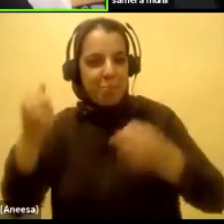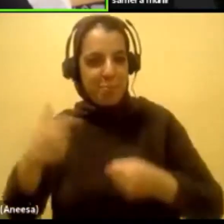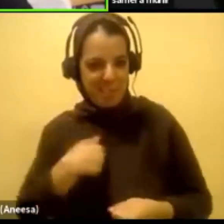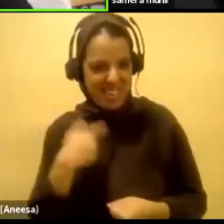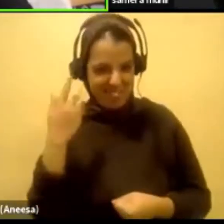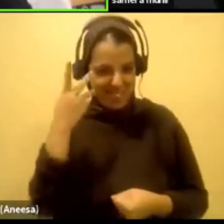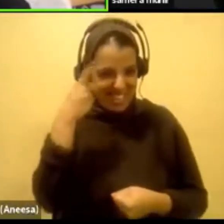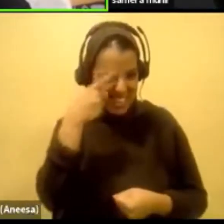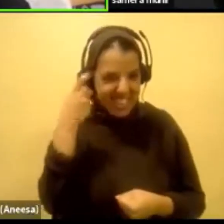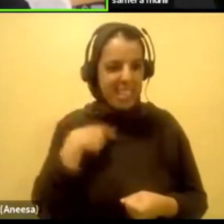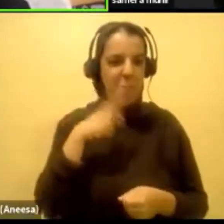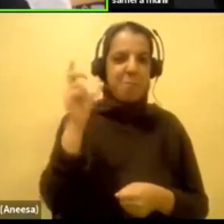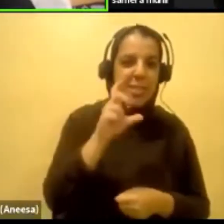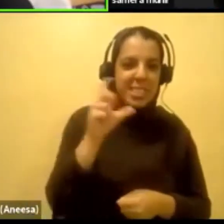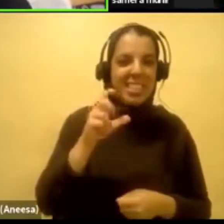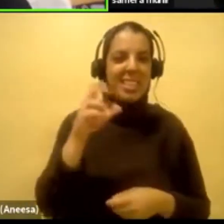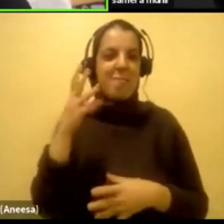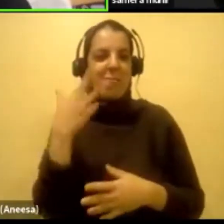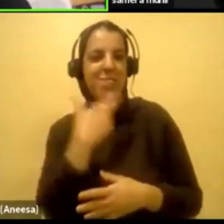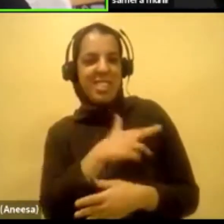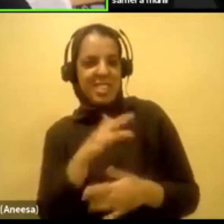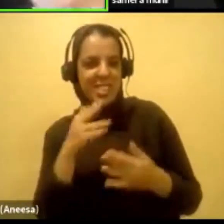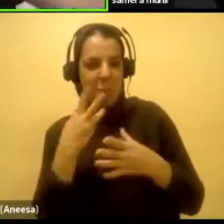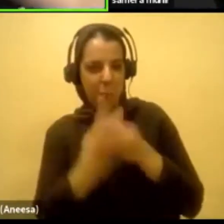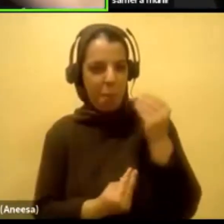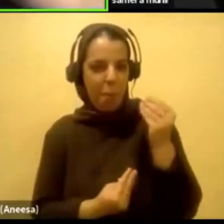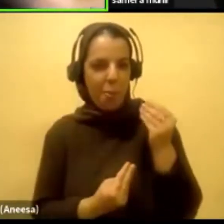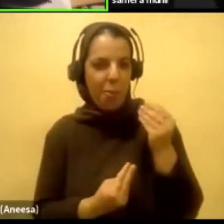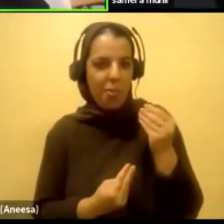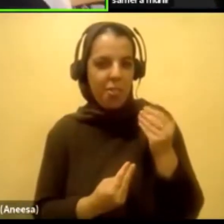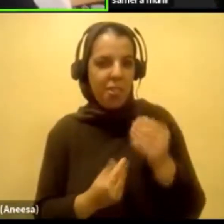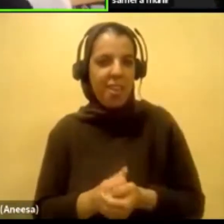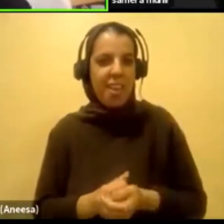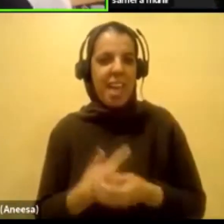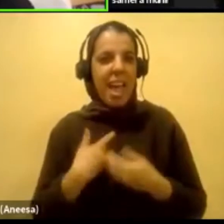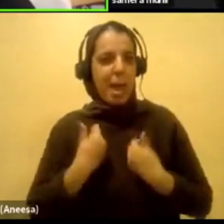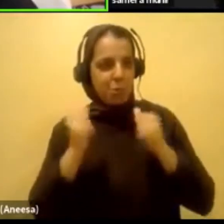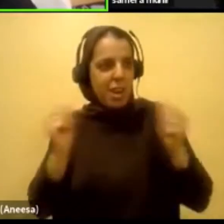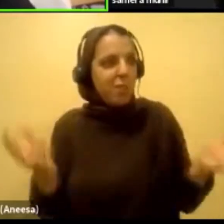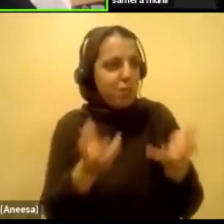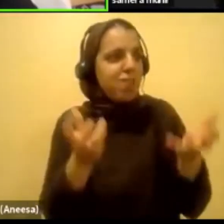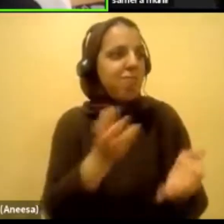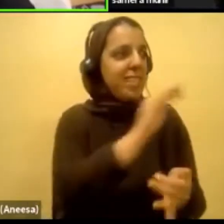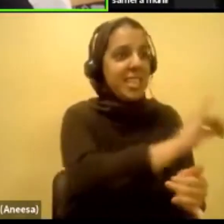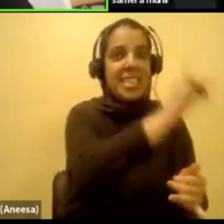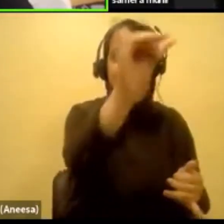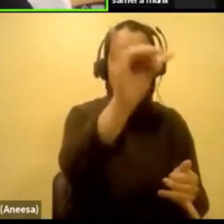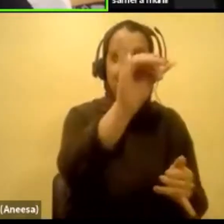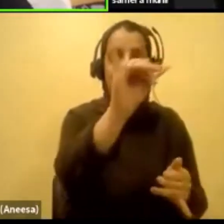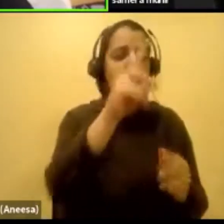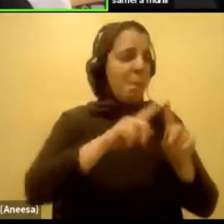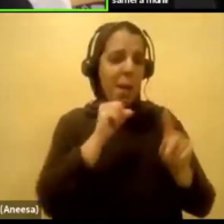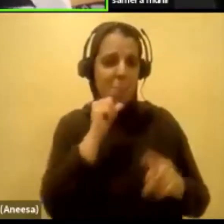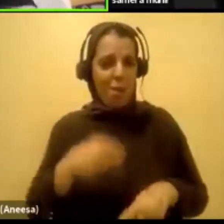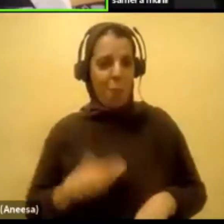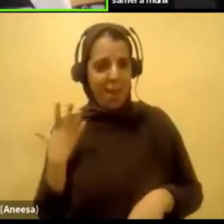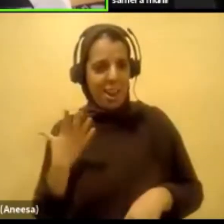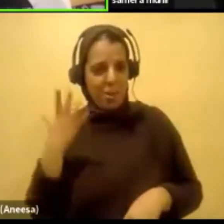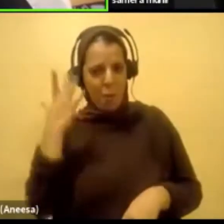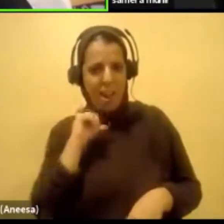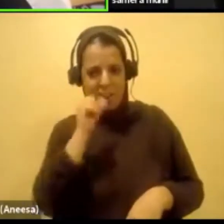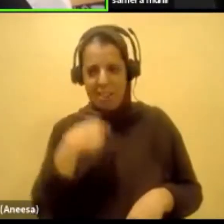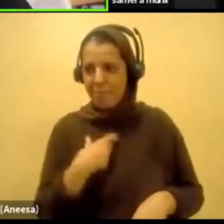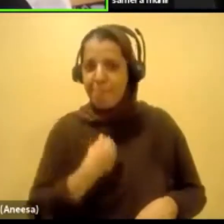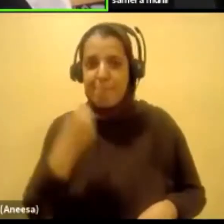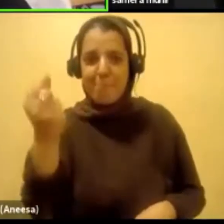heck, like, I'm trying to promote the same thing as Bob and Joe, I'm just a different person. So why can't I go out there and promote the same thing?